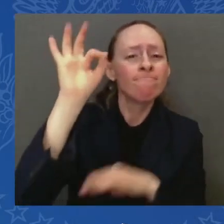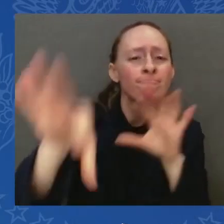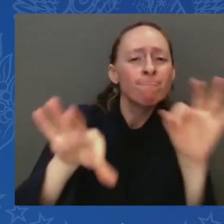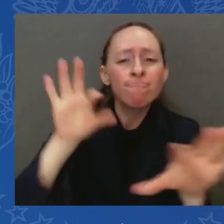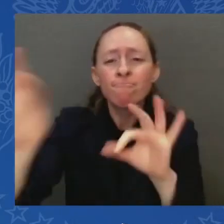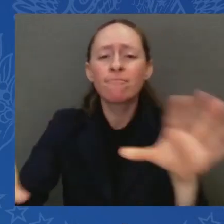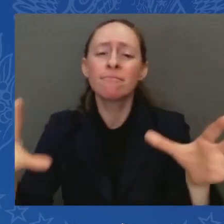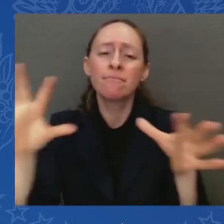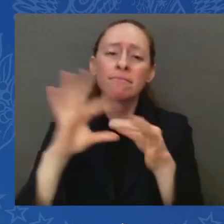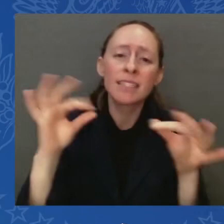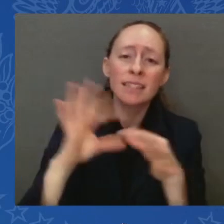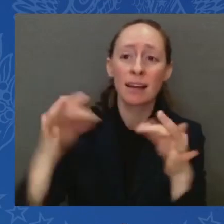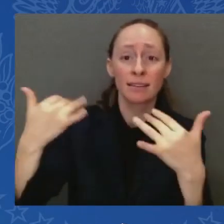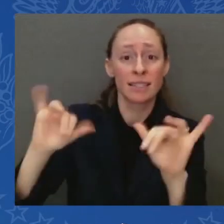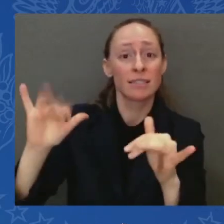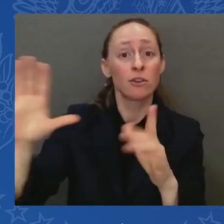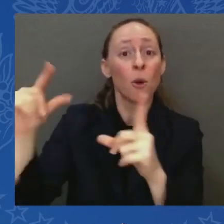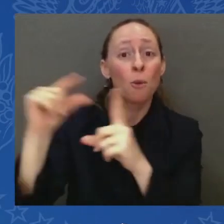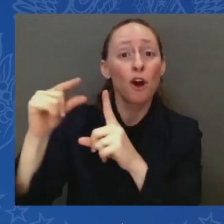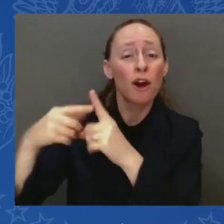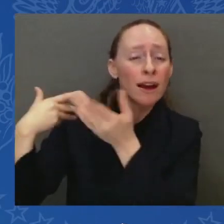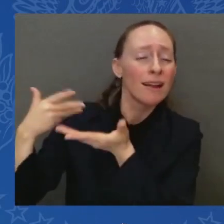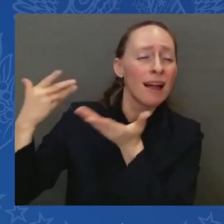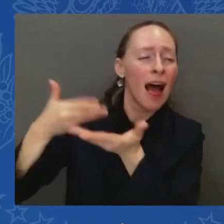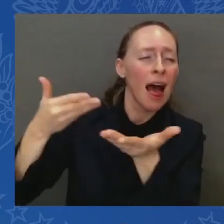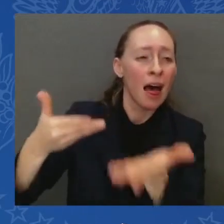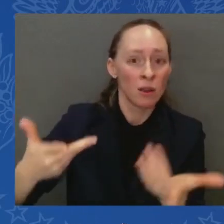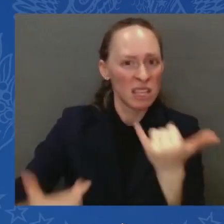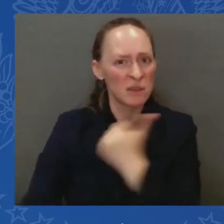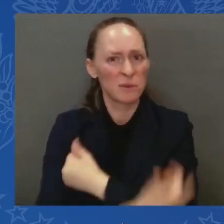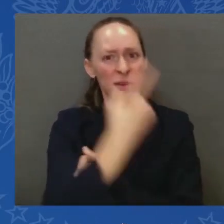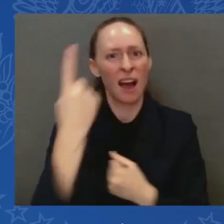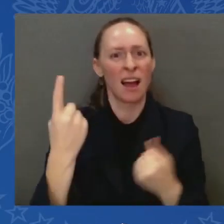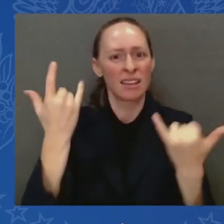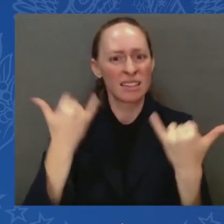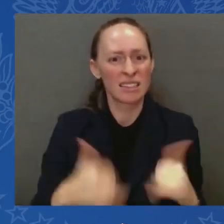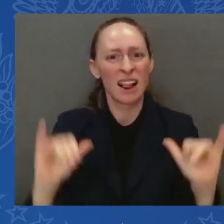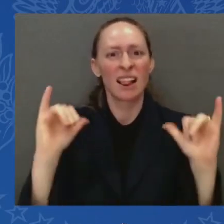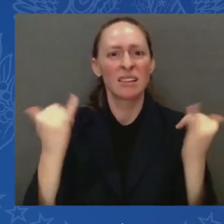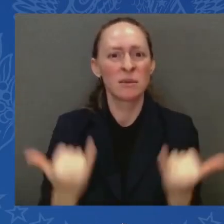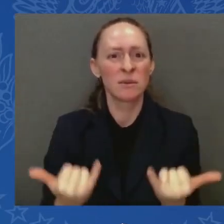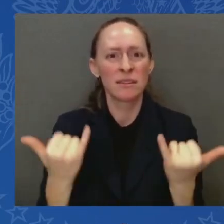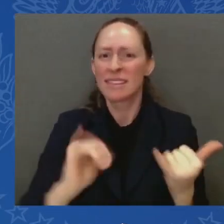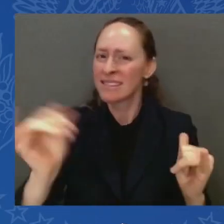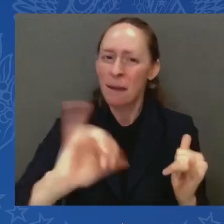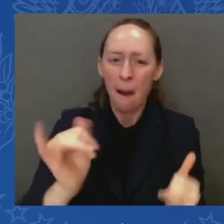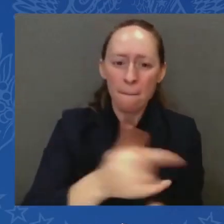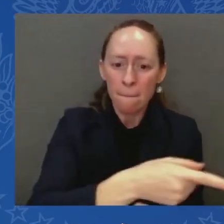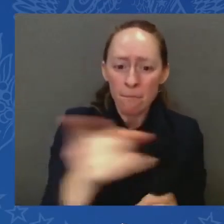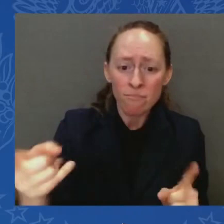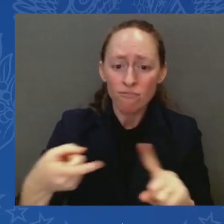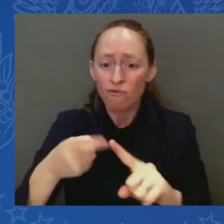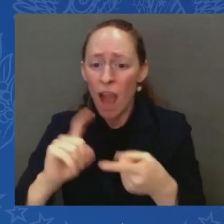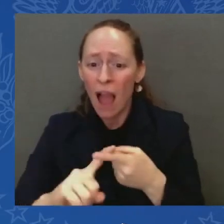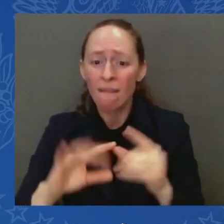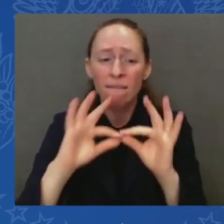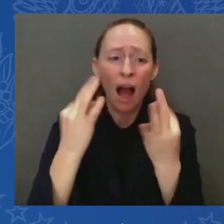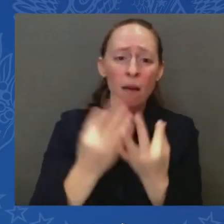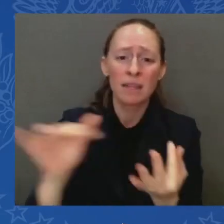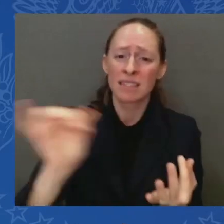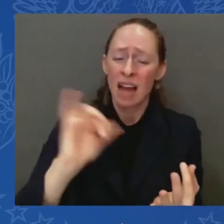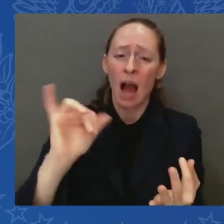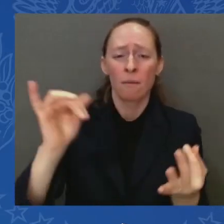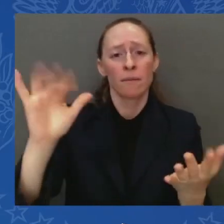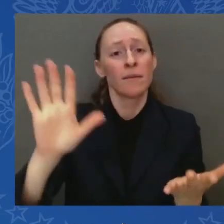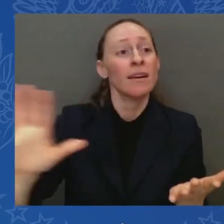just as the memory of your loved ones will live on as well. After reading the story of Moses' death, those who observed the holiday